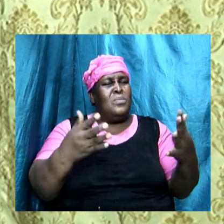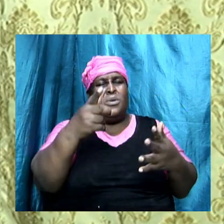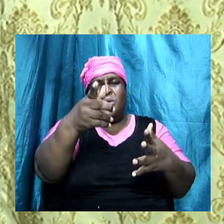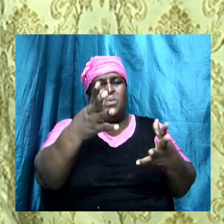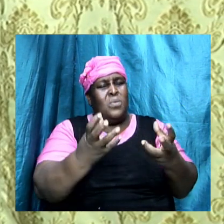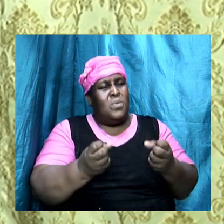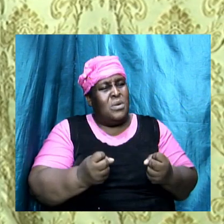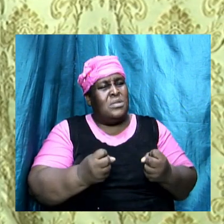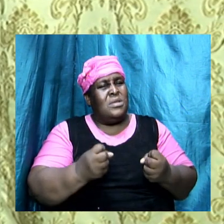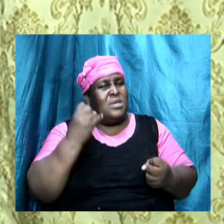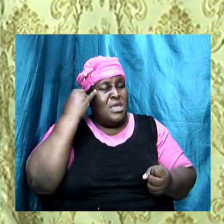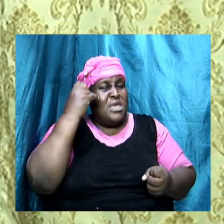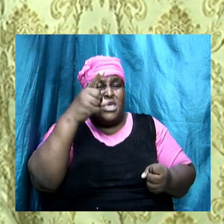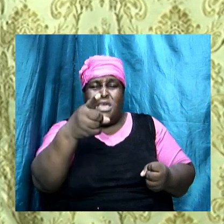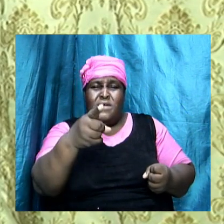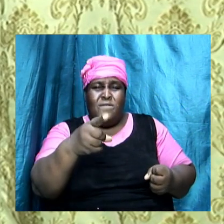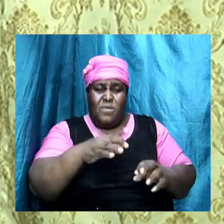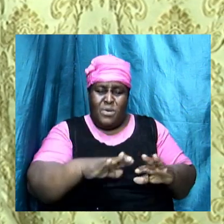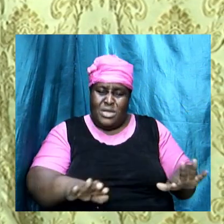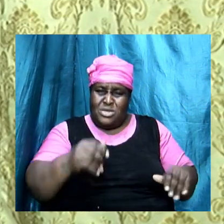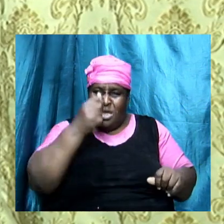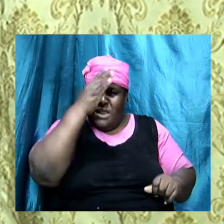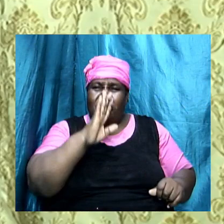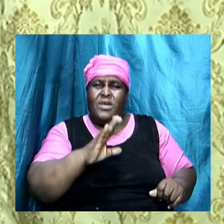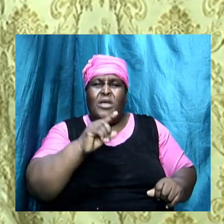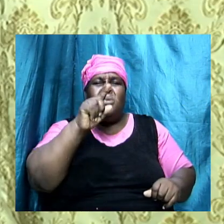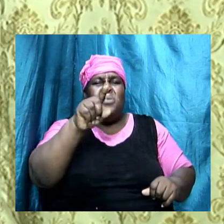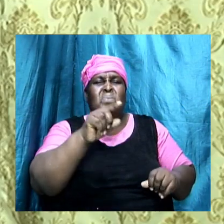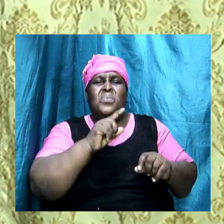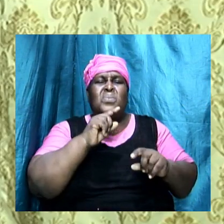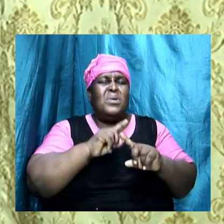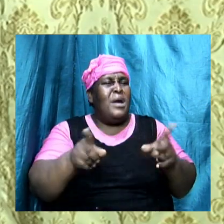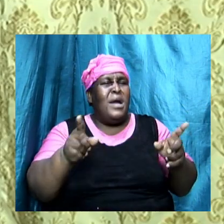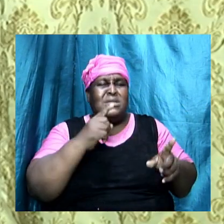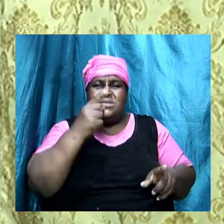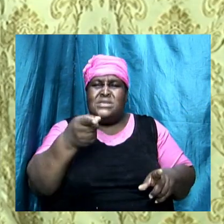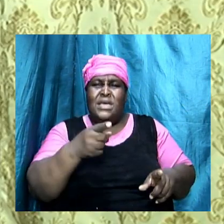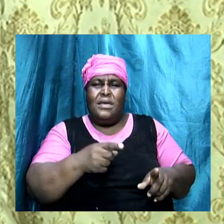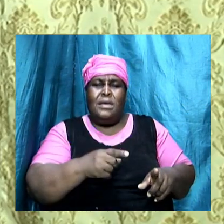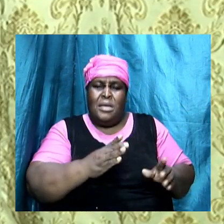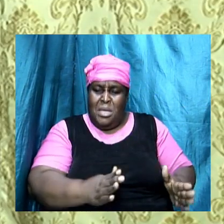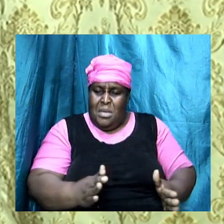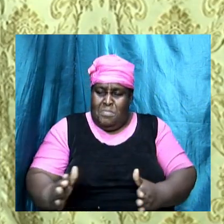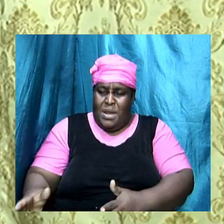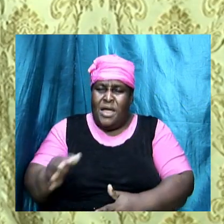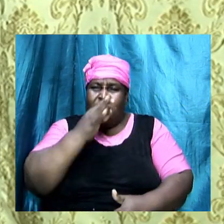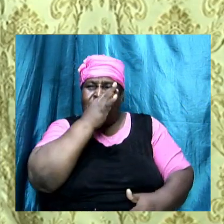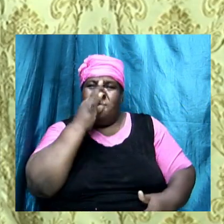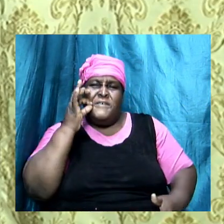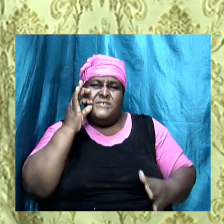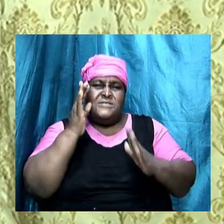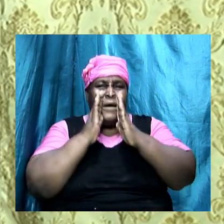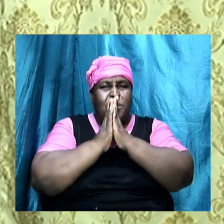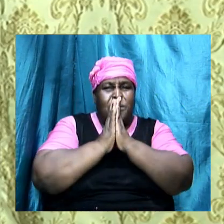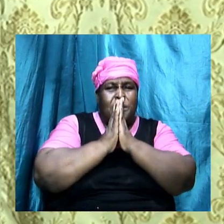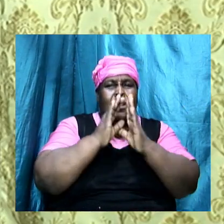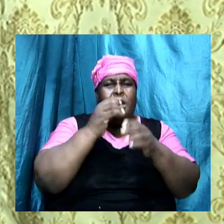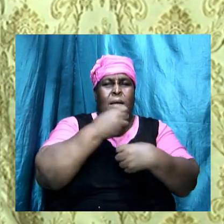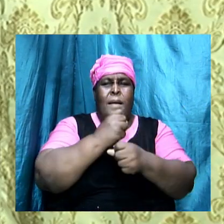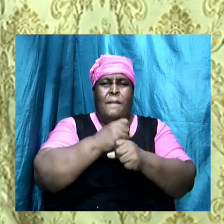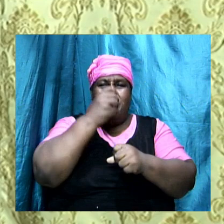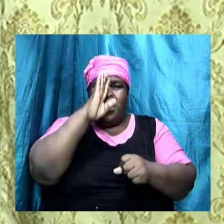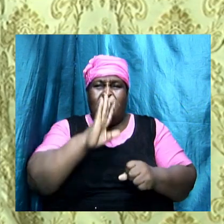but if you are a child of God you can determine you put the plans in motion and you pray and you fast and you allow God to work it out